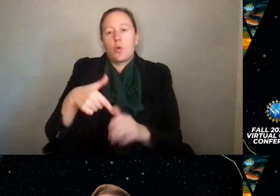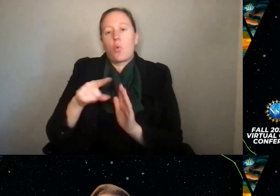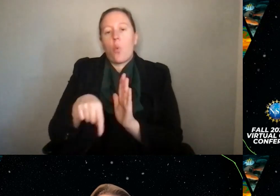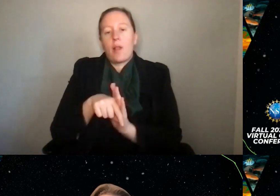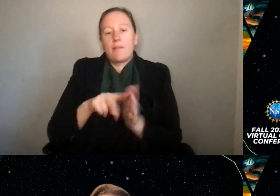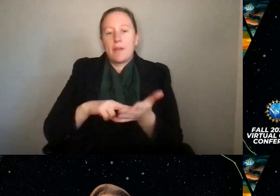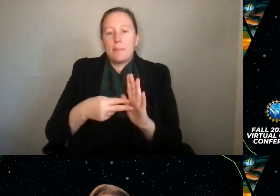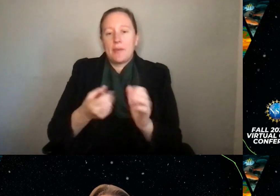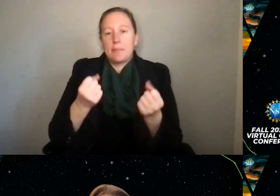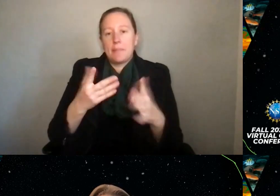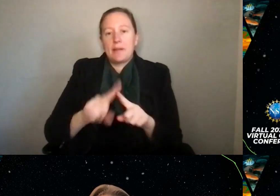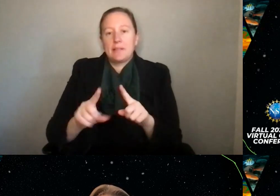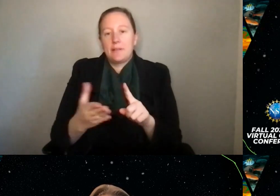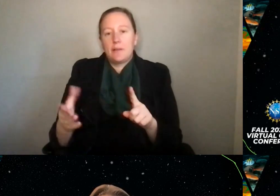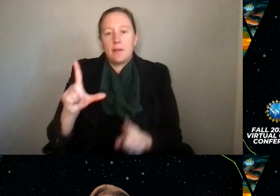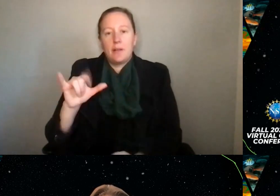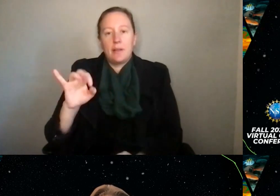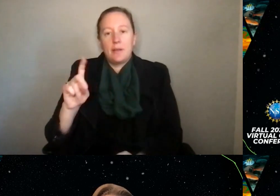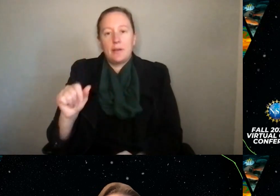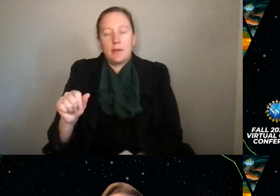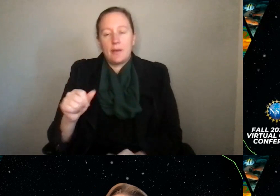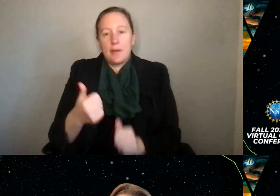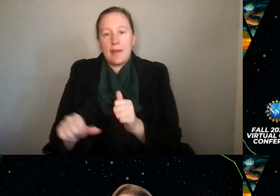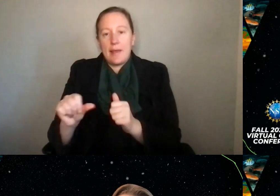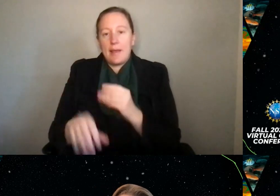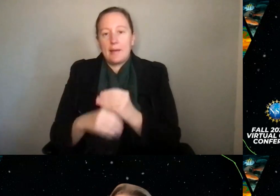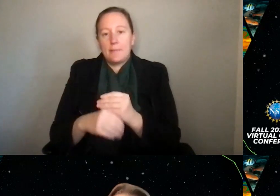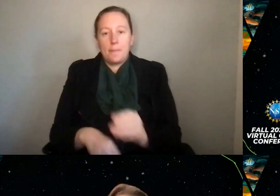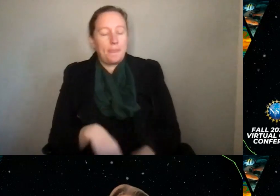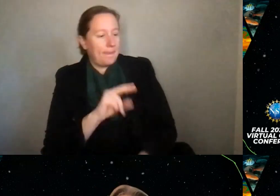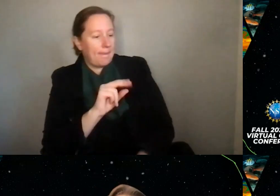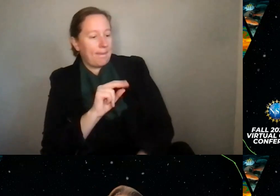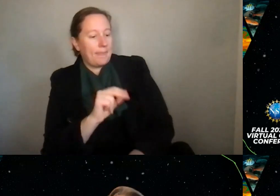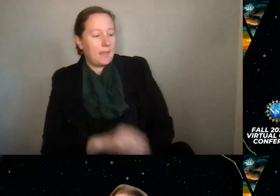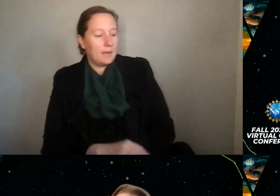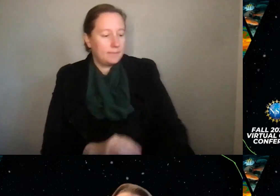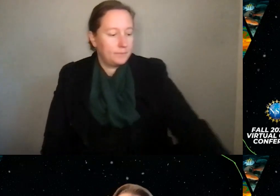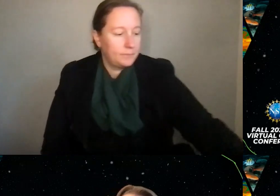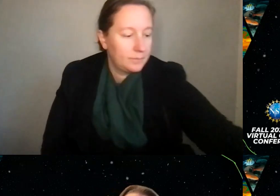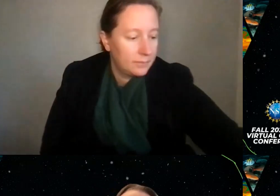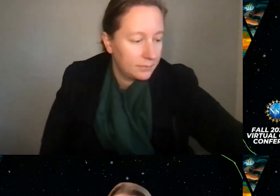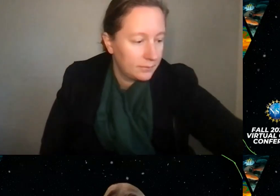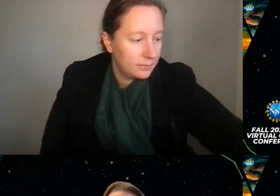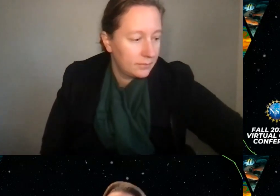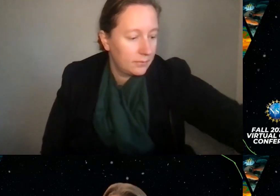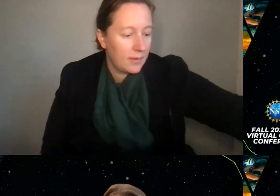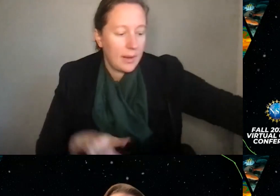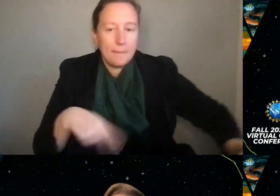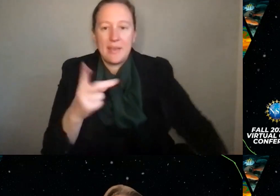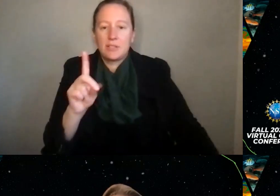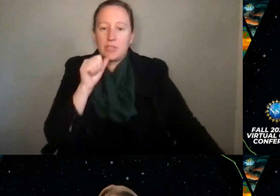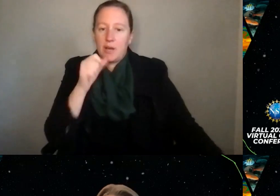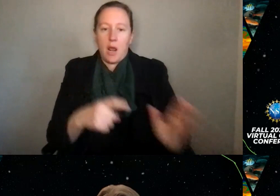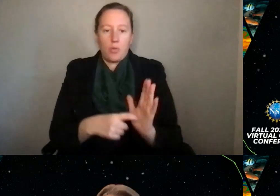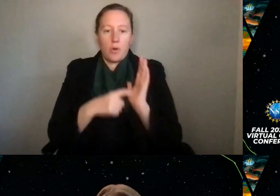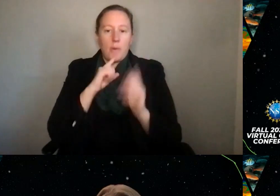different things. don't know, Lina, did you have anything to add to that? No, Jennifer, just that the Ph.D. is not required in all the areas, right?